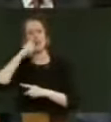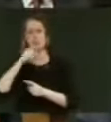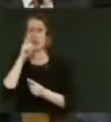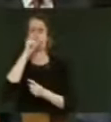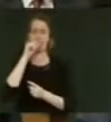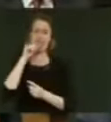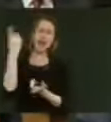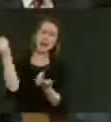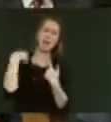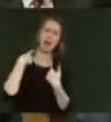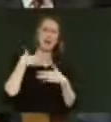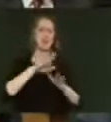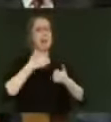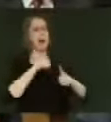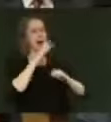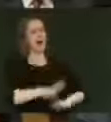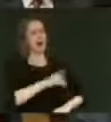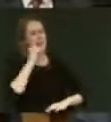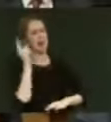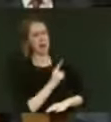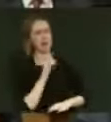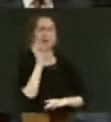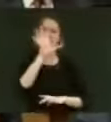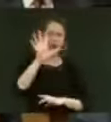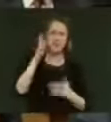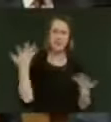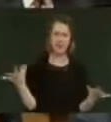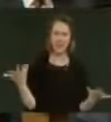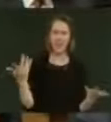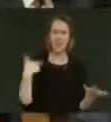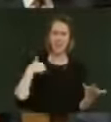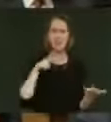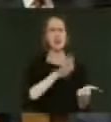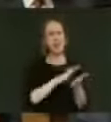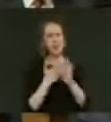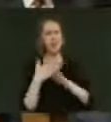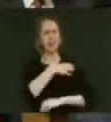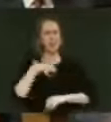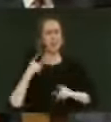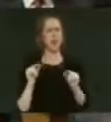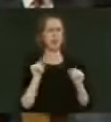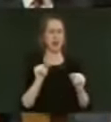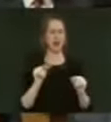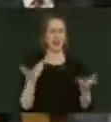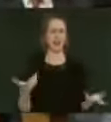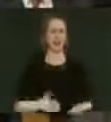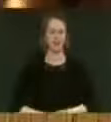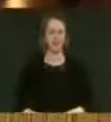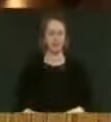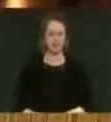probably even be able to come back to New Zealand one day for themselves. That's what pragmatic government looks like in action Mr Speaker.